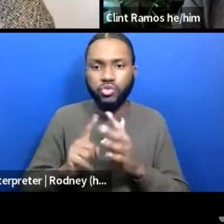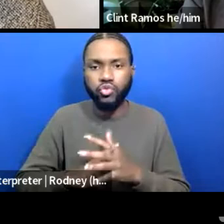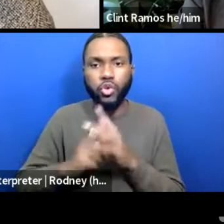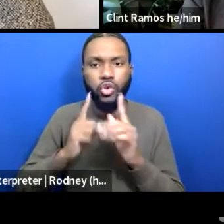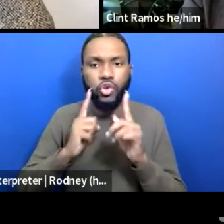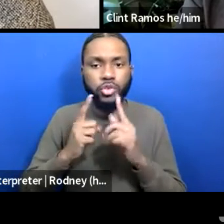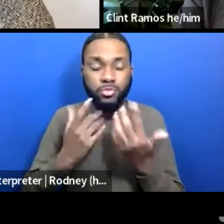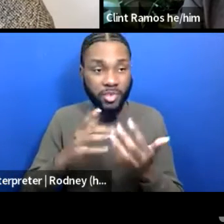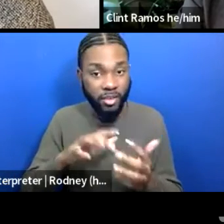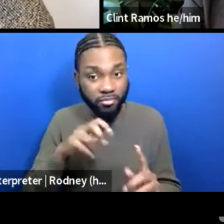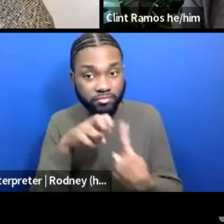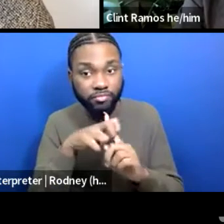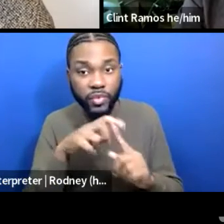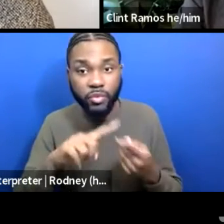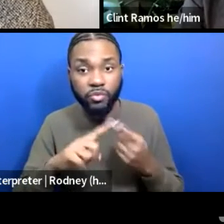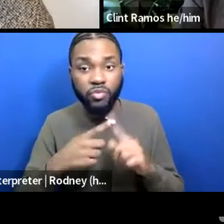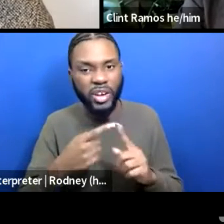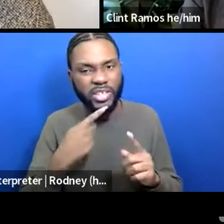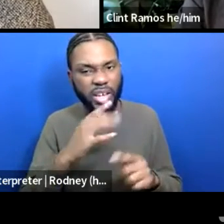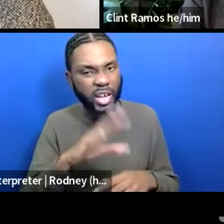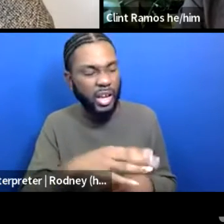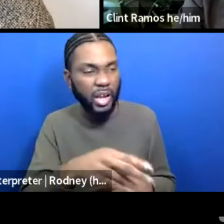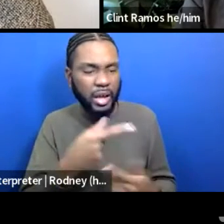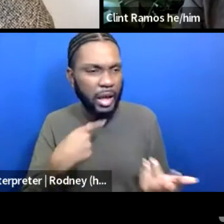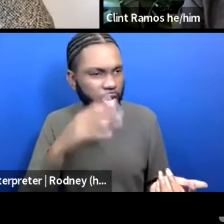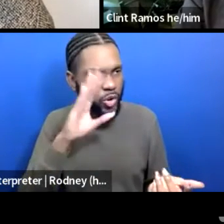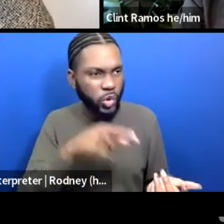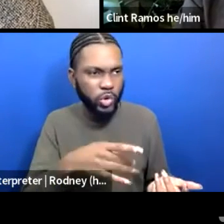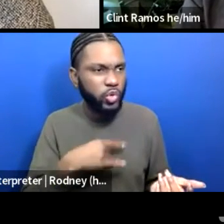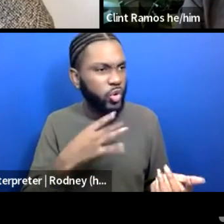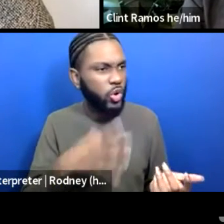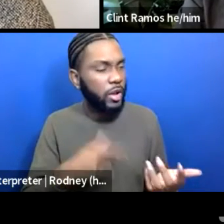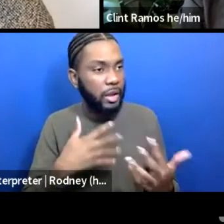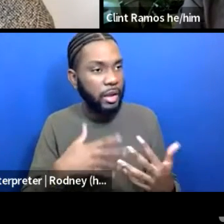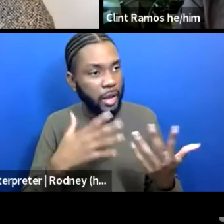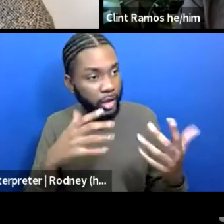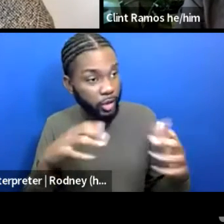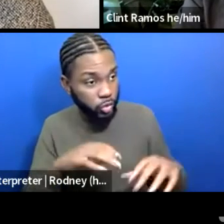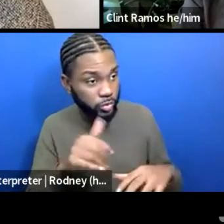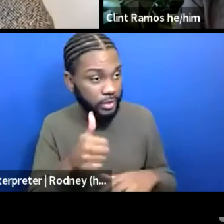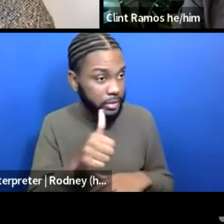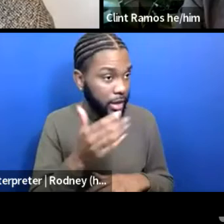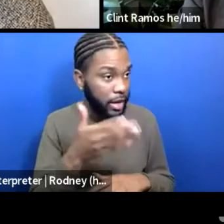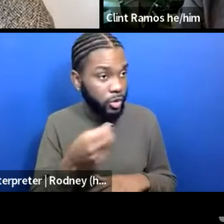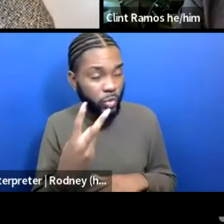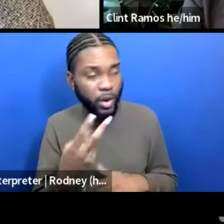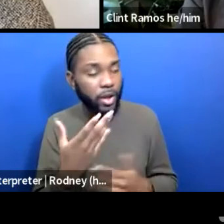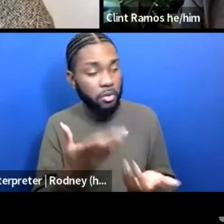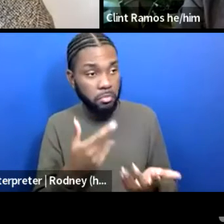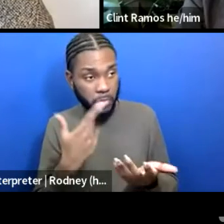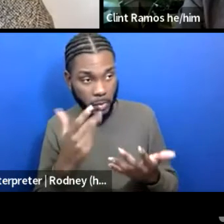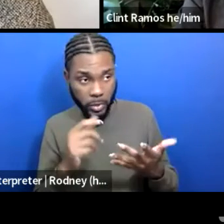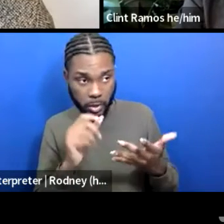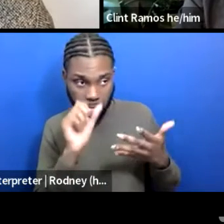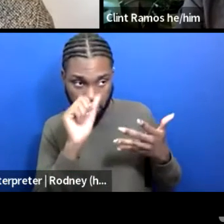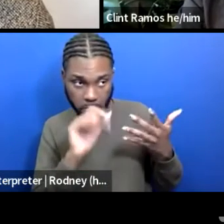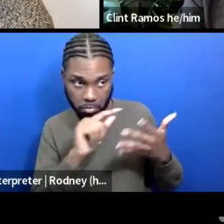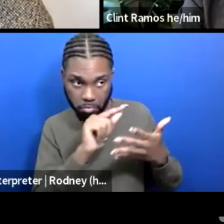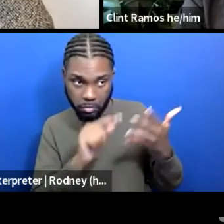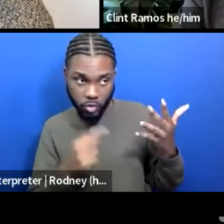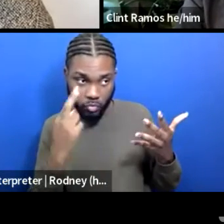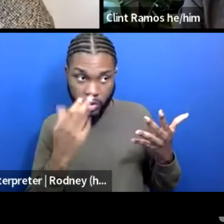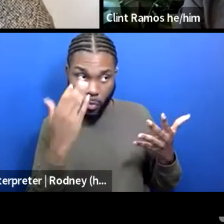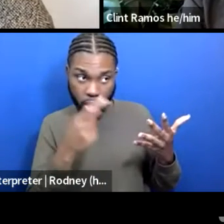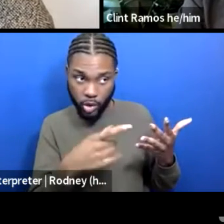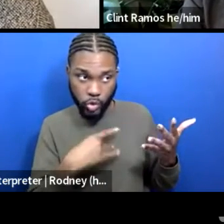friend and sit down with them and say, I know you don't like having to do these 10 out of 12s. Here are some helpful reasons for you to understand why you